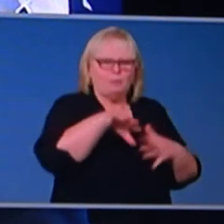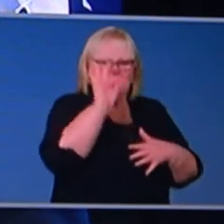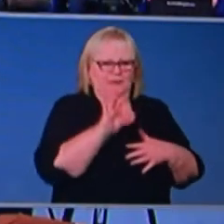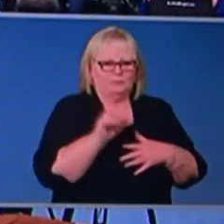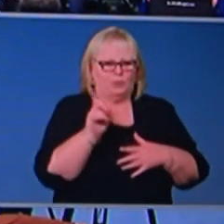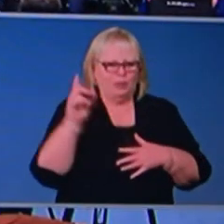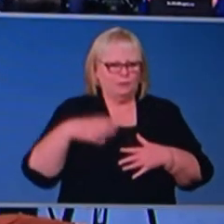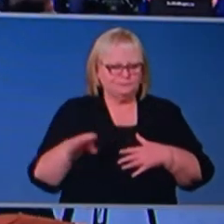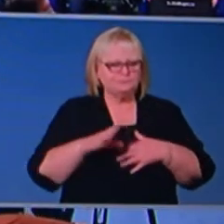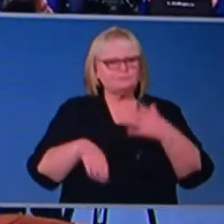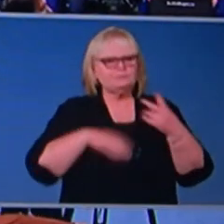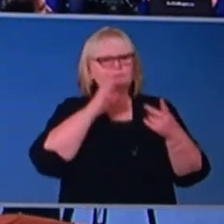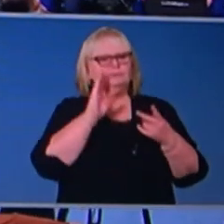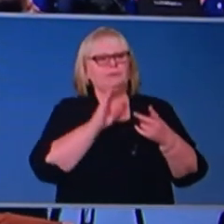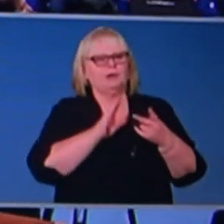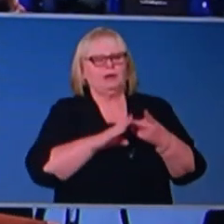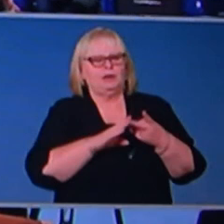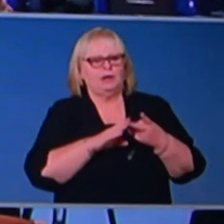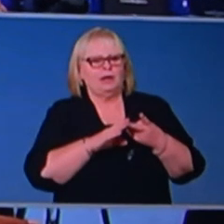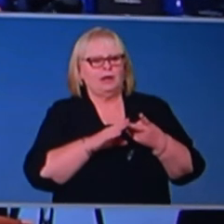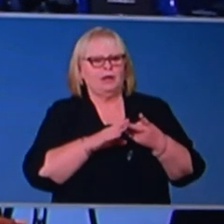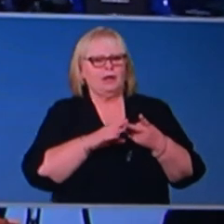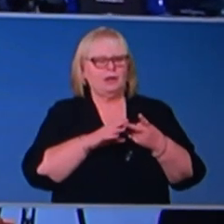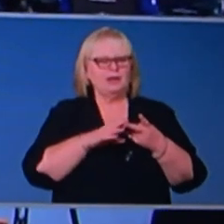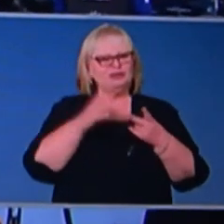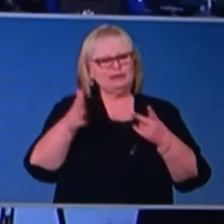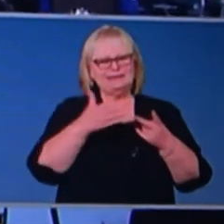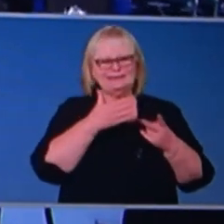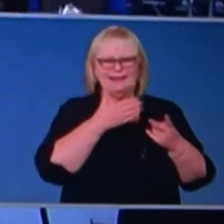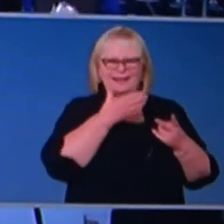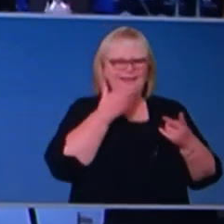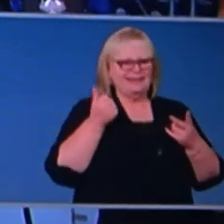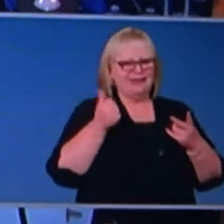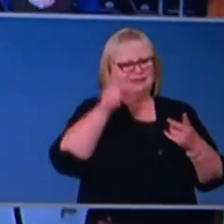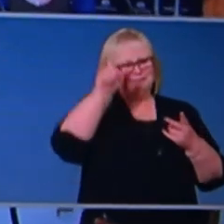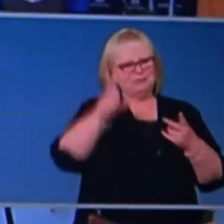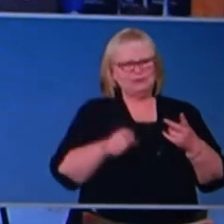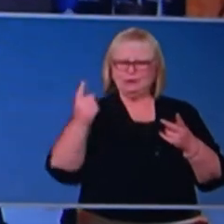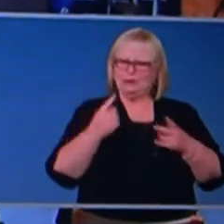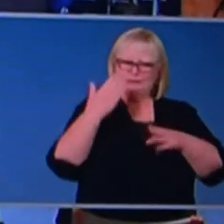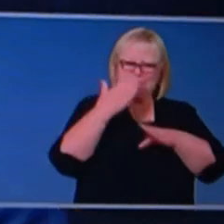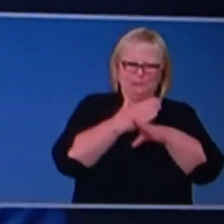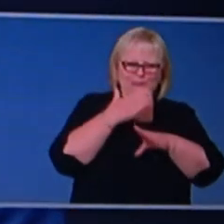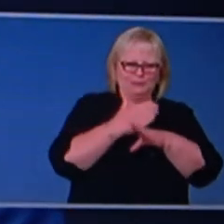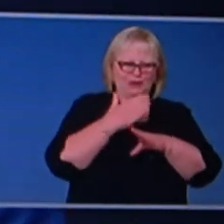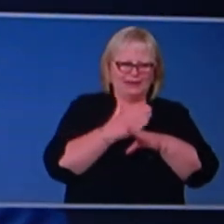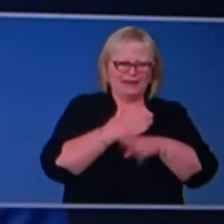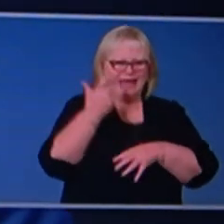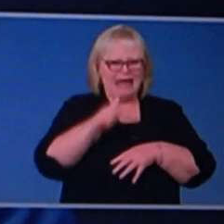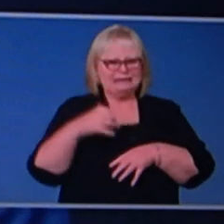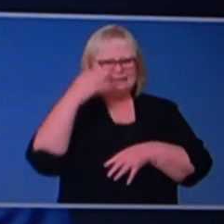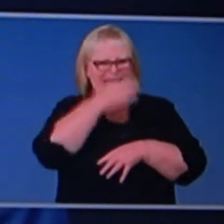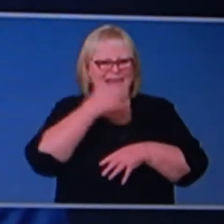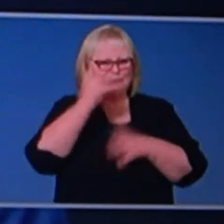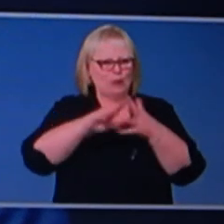So on that other issue, uh, she's a fine young public health physician who's been working, you know, 80 hours a